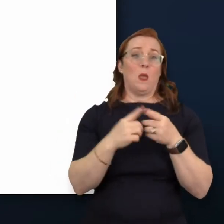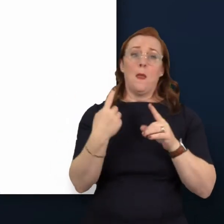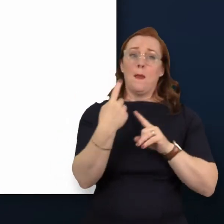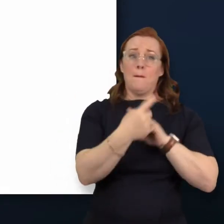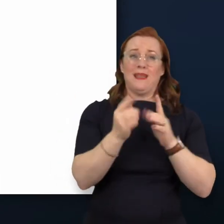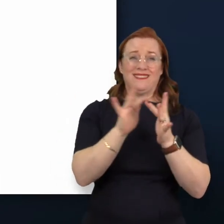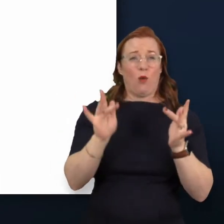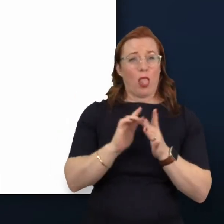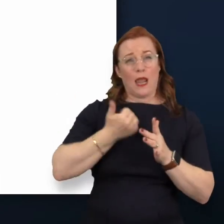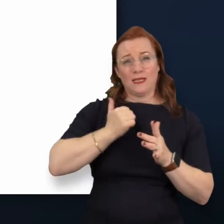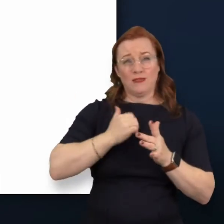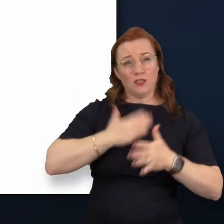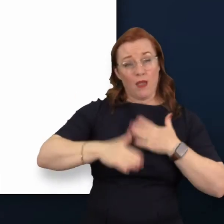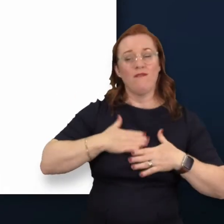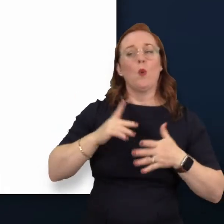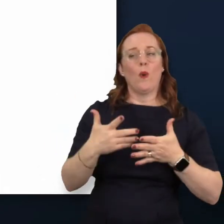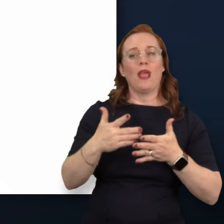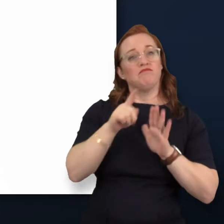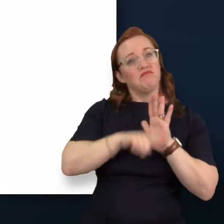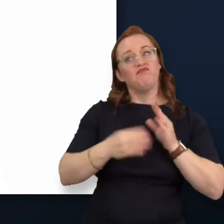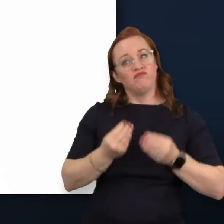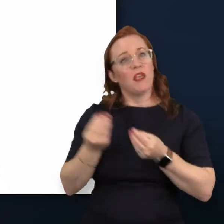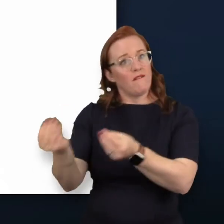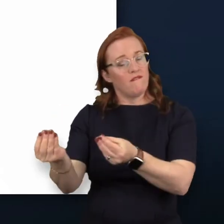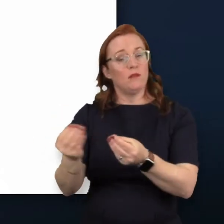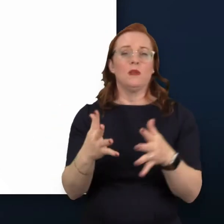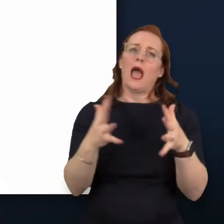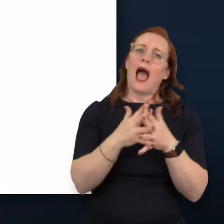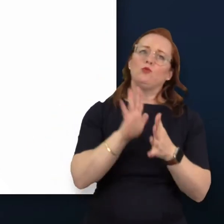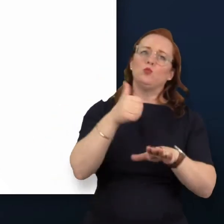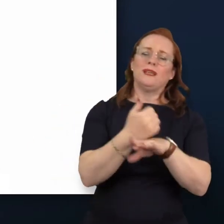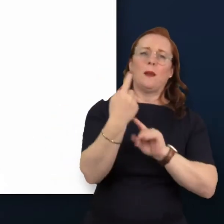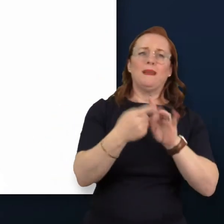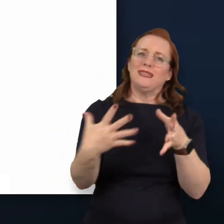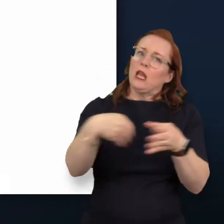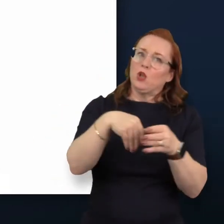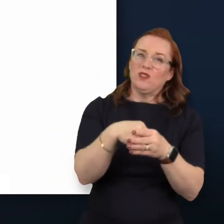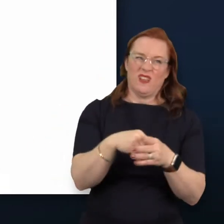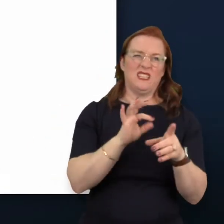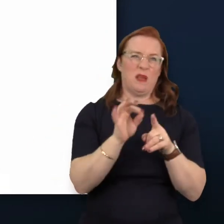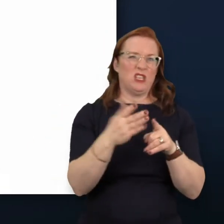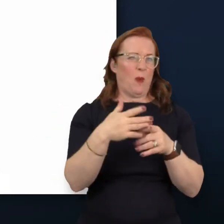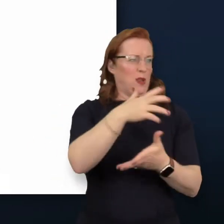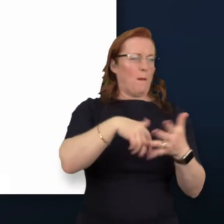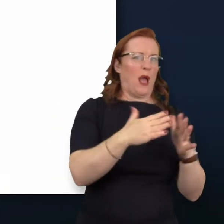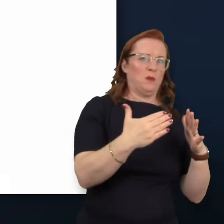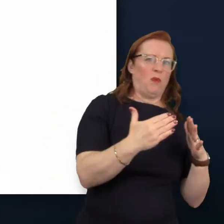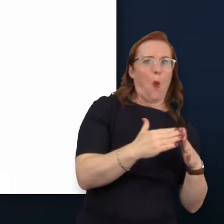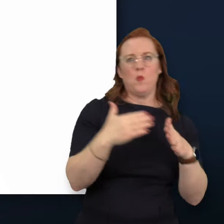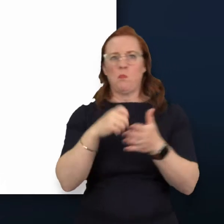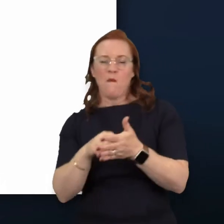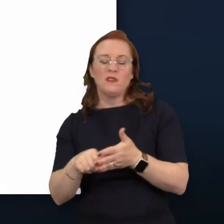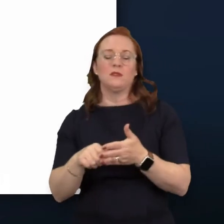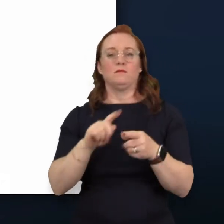guidance about meeting etiquette, how to have inclusive meetings, especially in a hybrid environment. Providing training